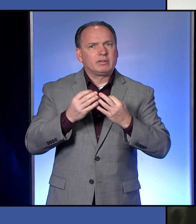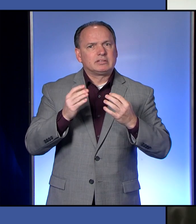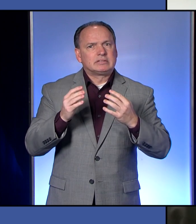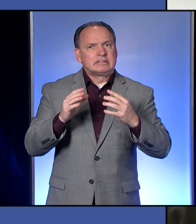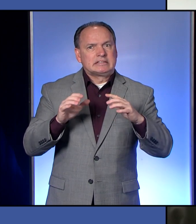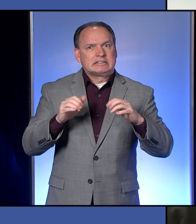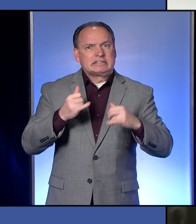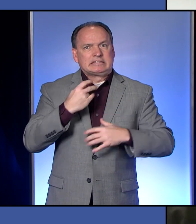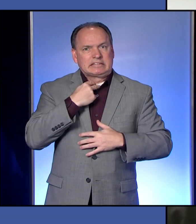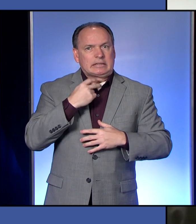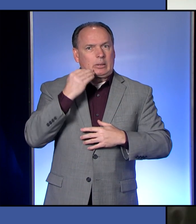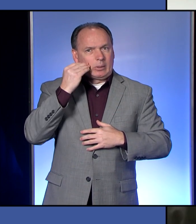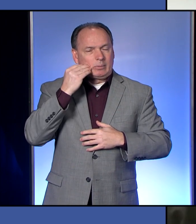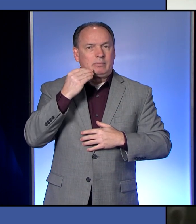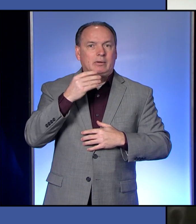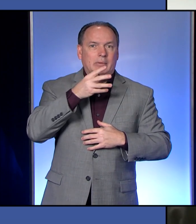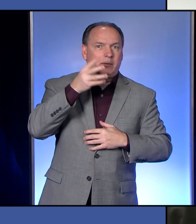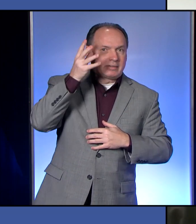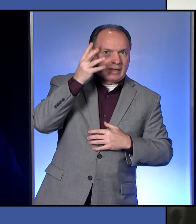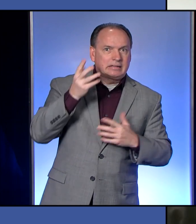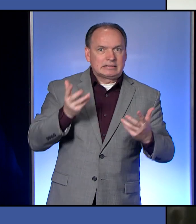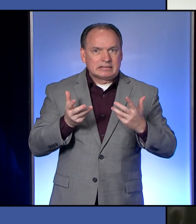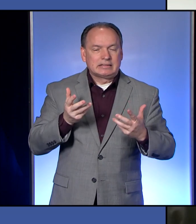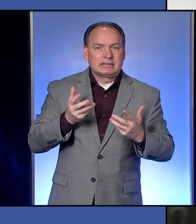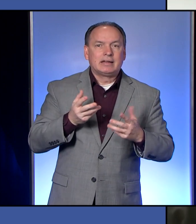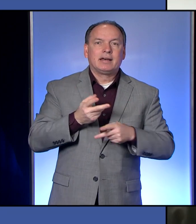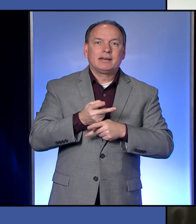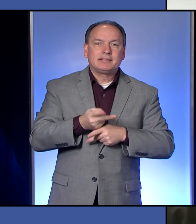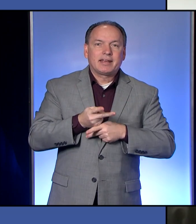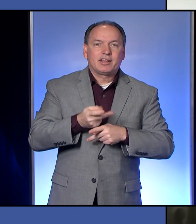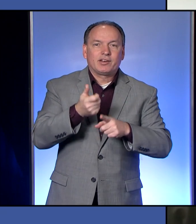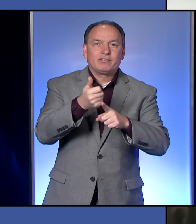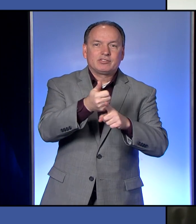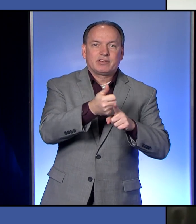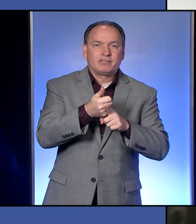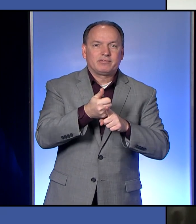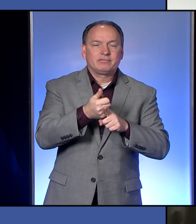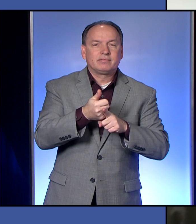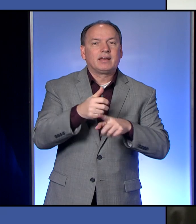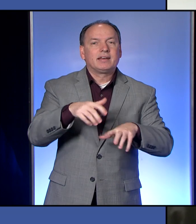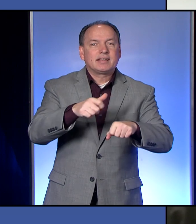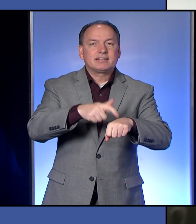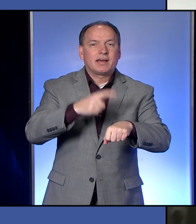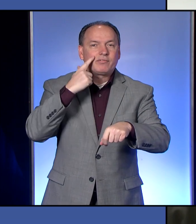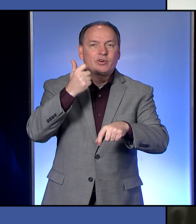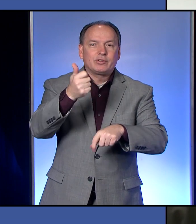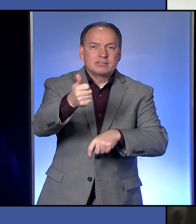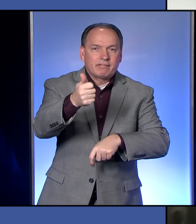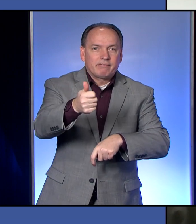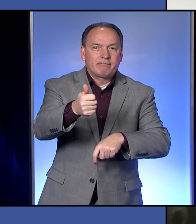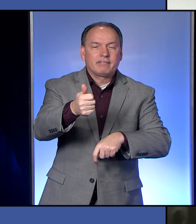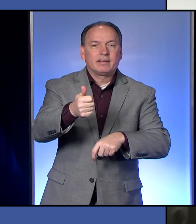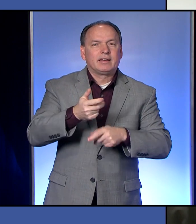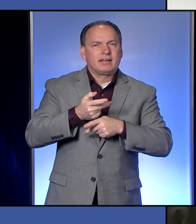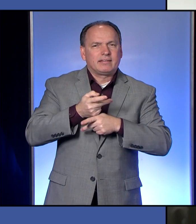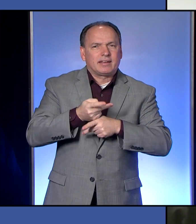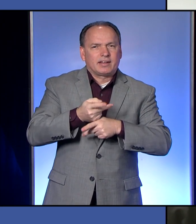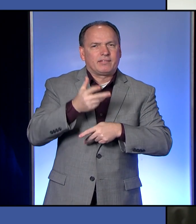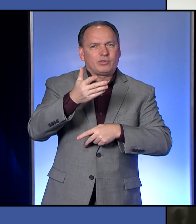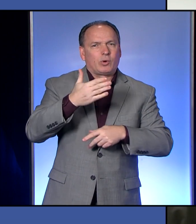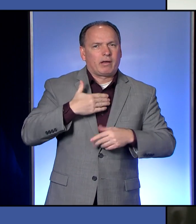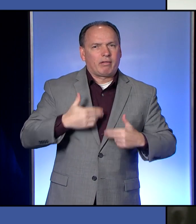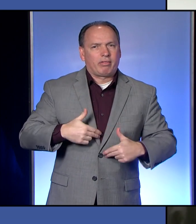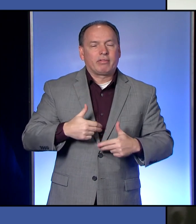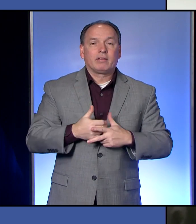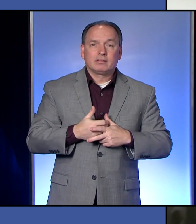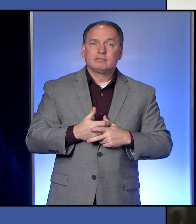with their kids, especially moms and dads, to take care of themselves, to take time for themselves, to care for them, but that's